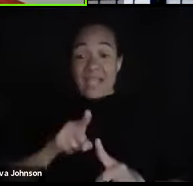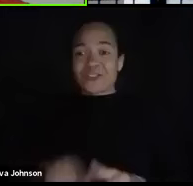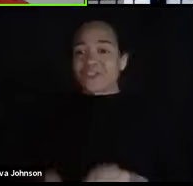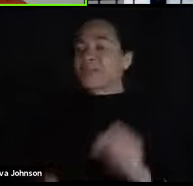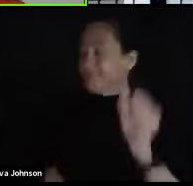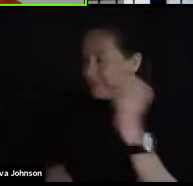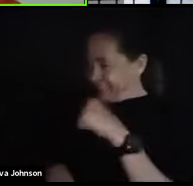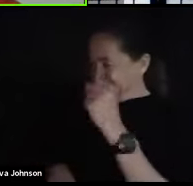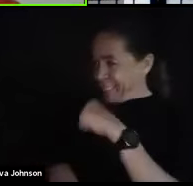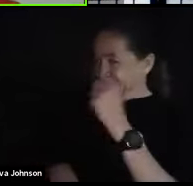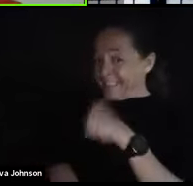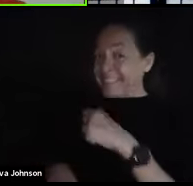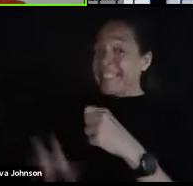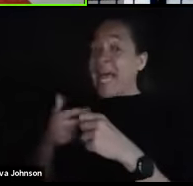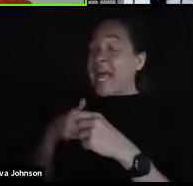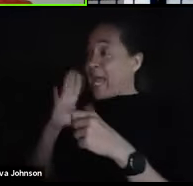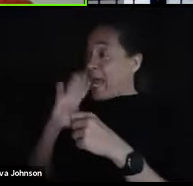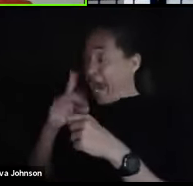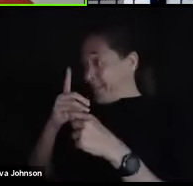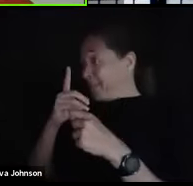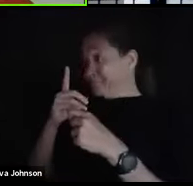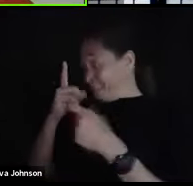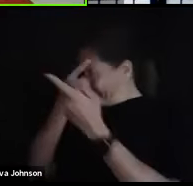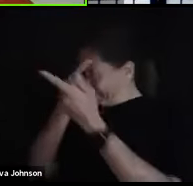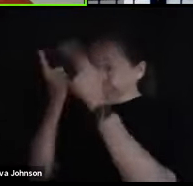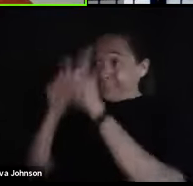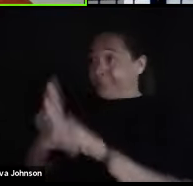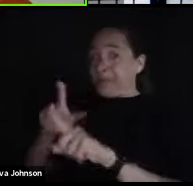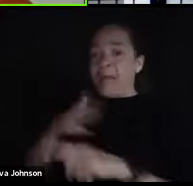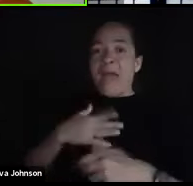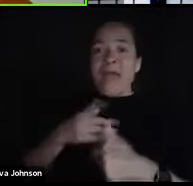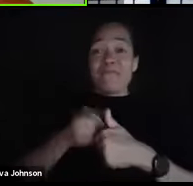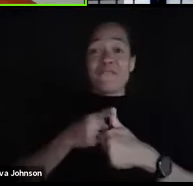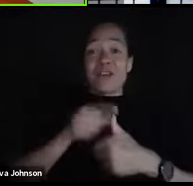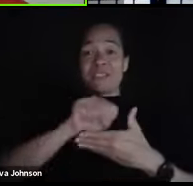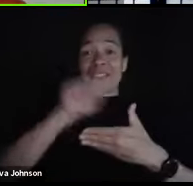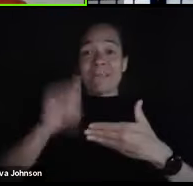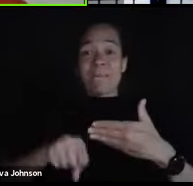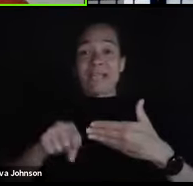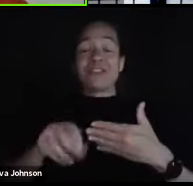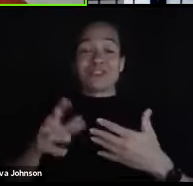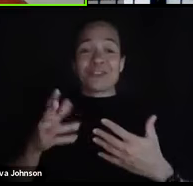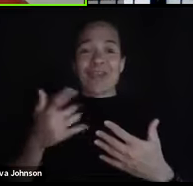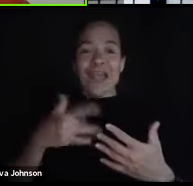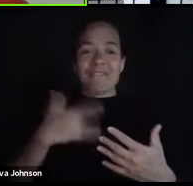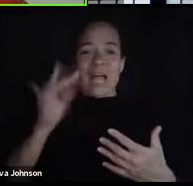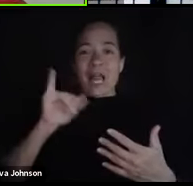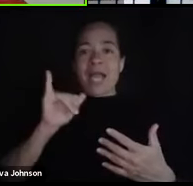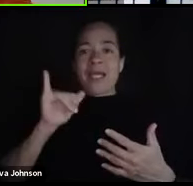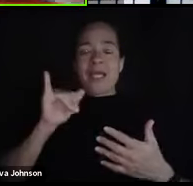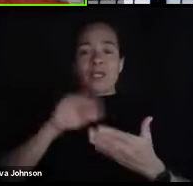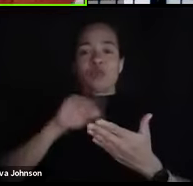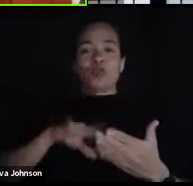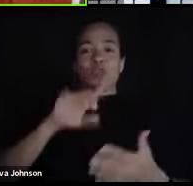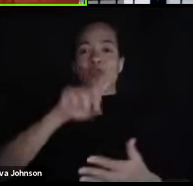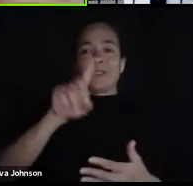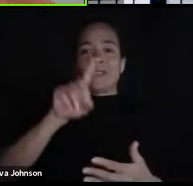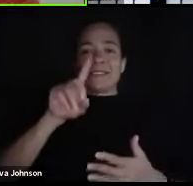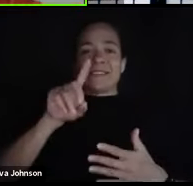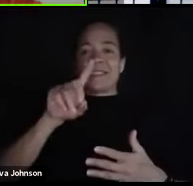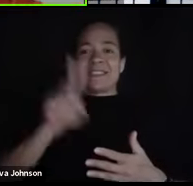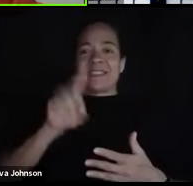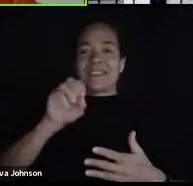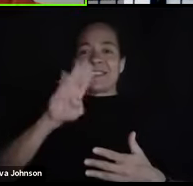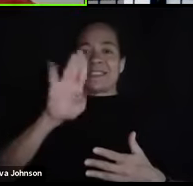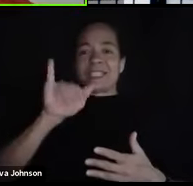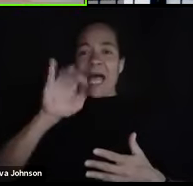And I can attest to it, Dr. Ross, my first semester in college, I was, I felt like a student zombie. would go in class, write down everything